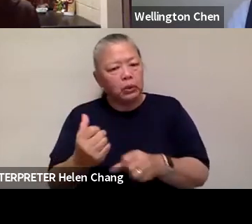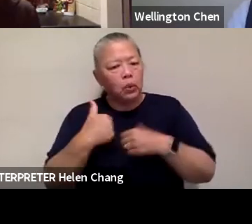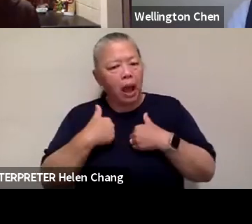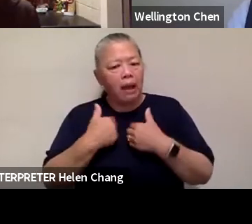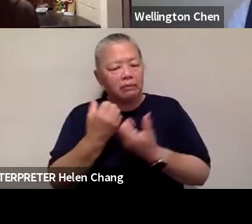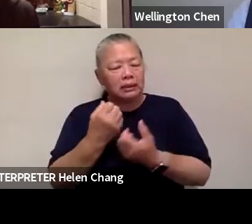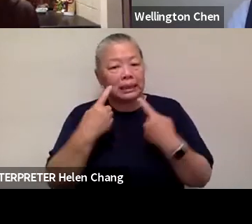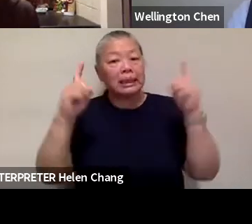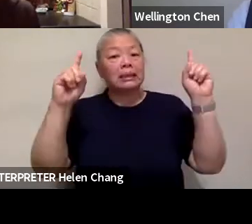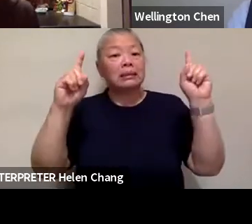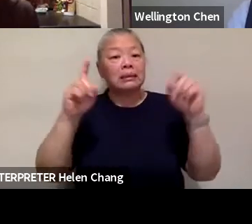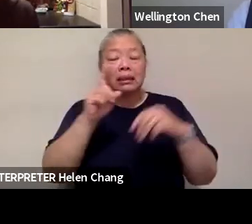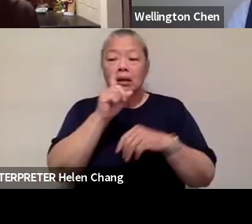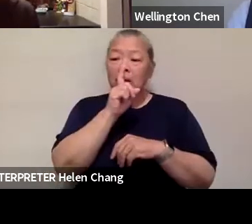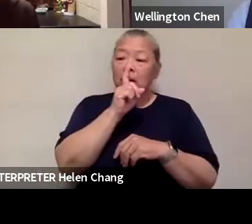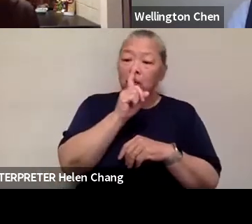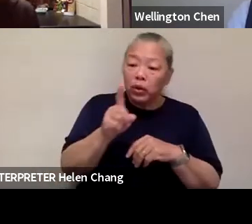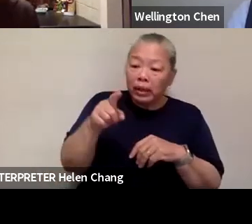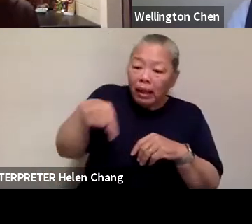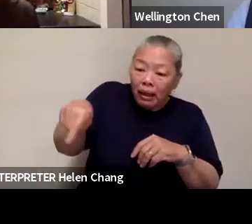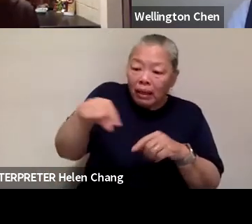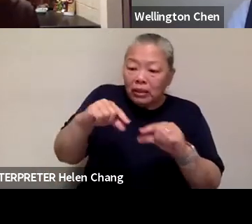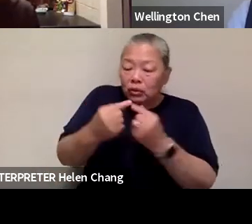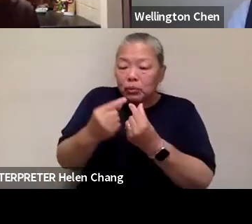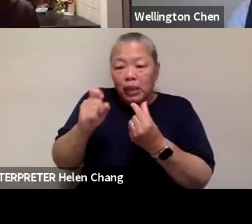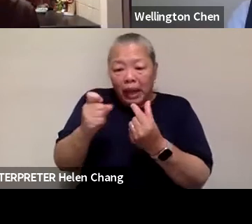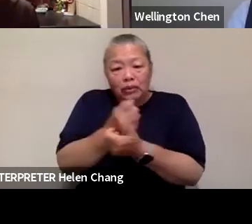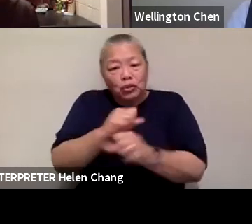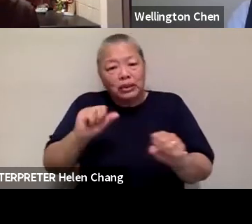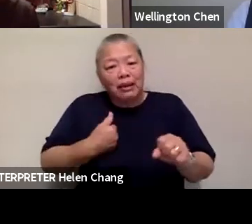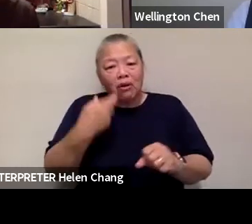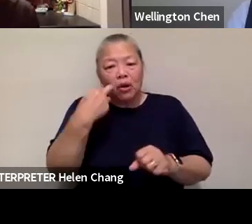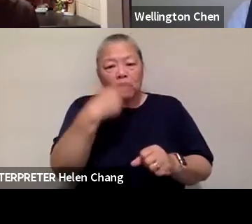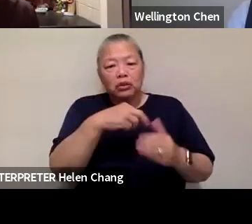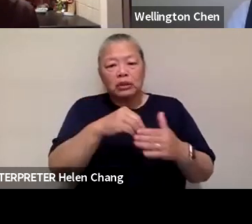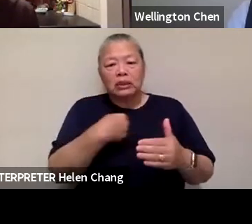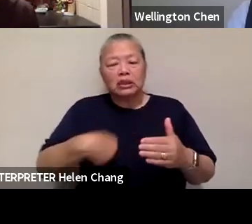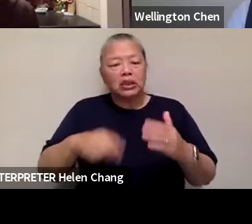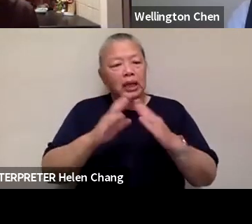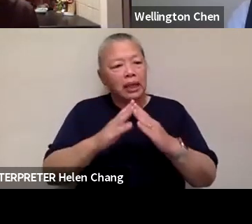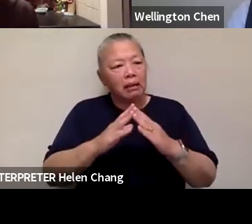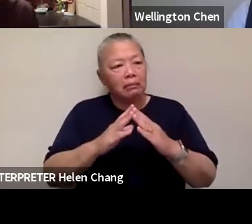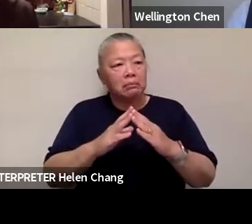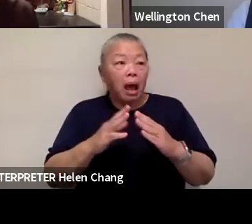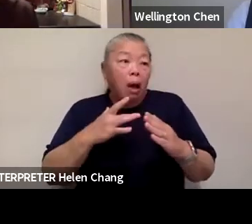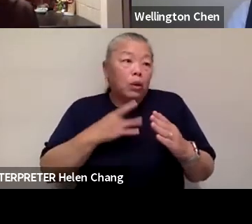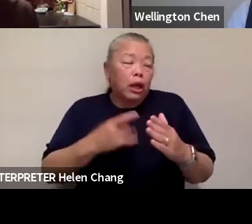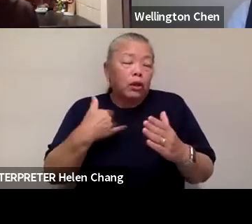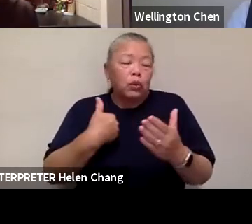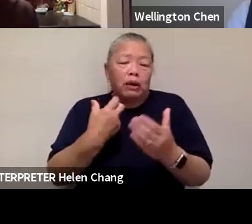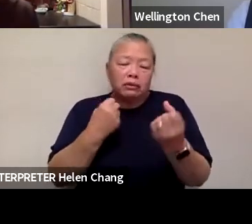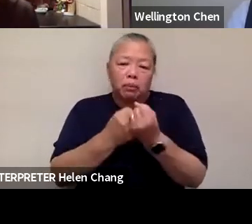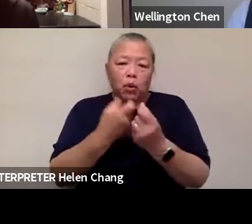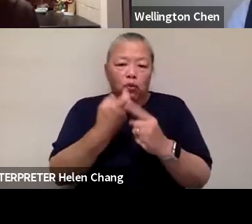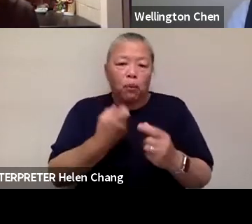responsible to save our restaurants here in Chinatown. I'd like for it to come from both, but at this point I just don't see